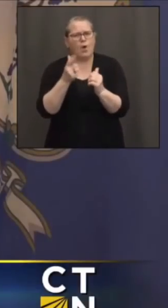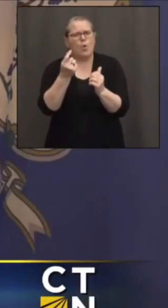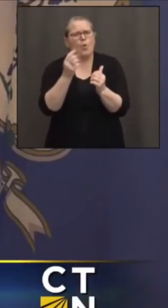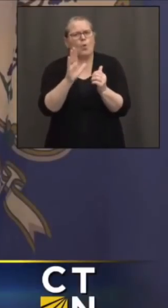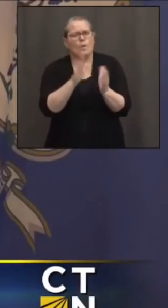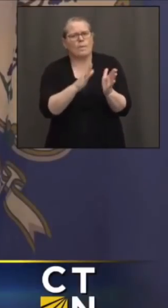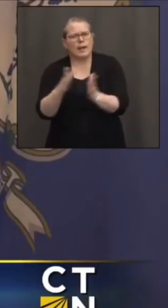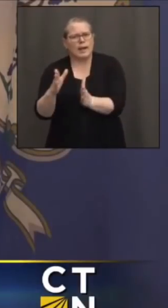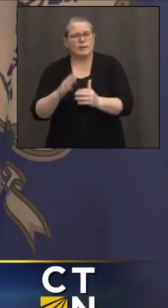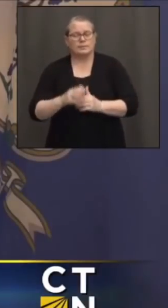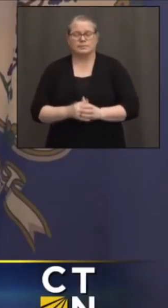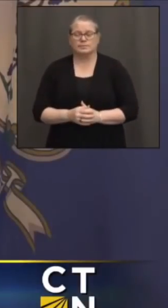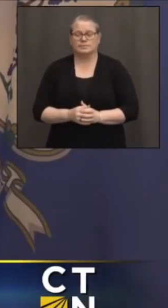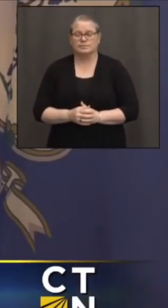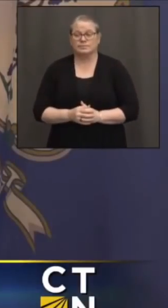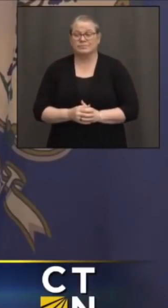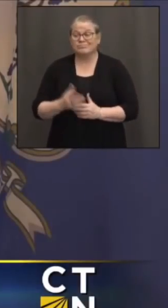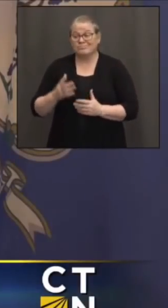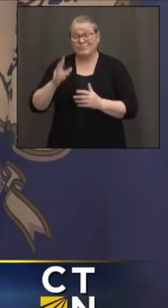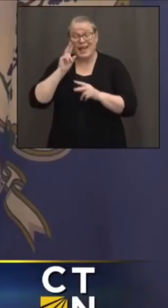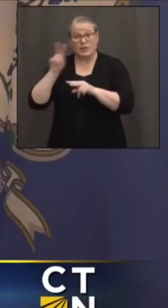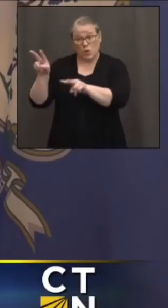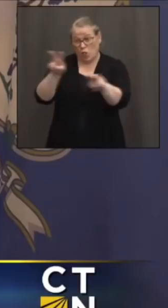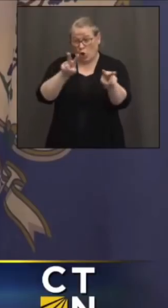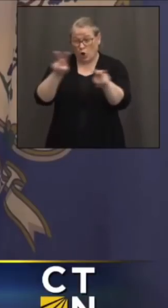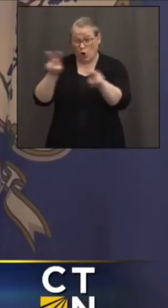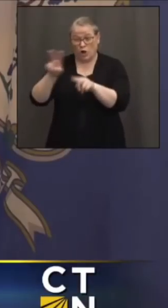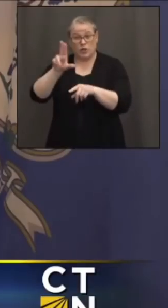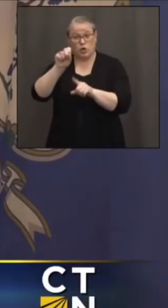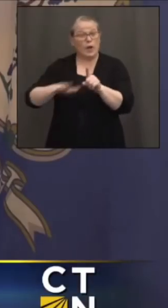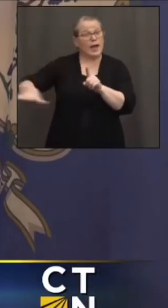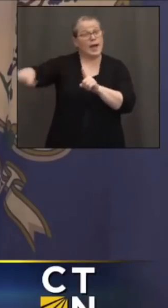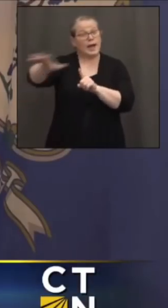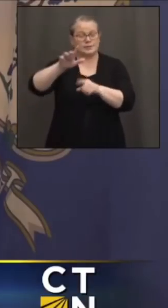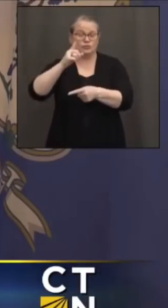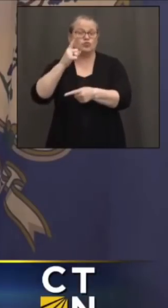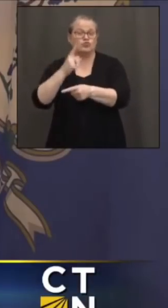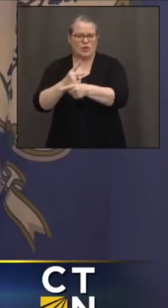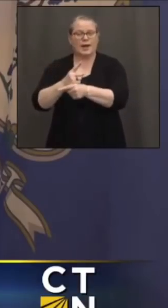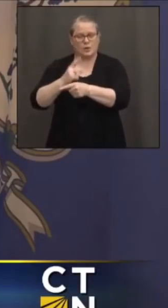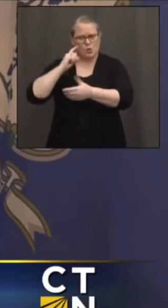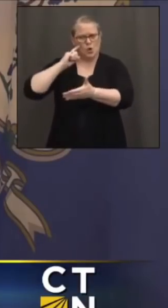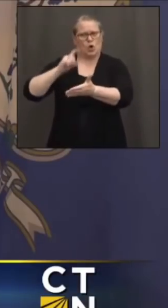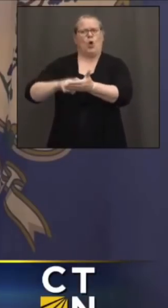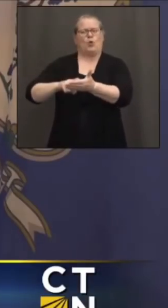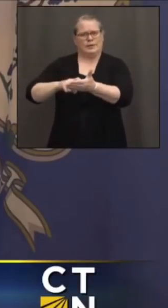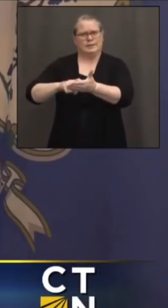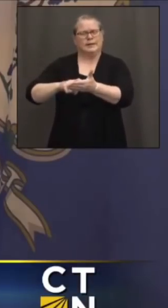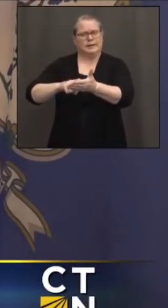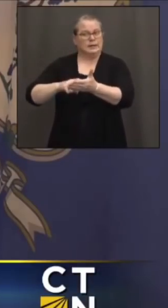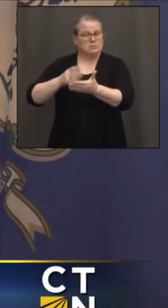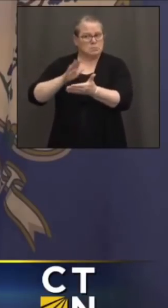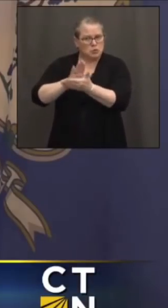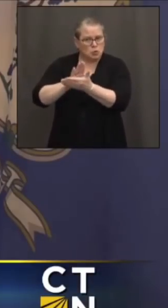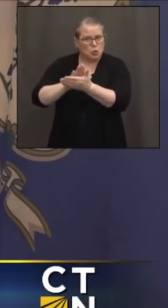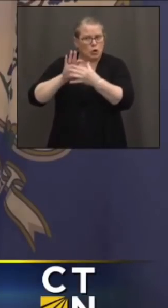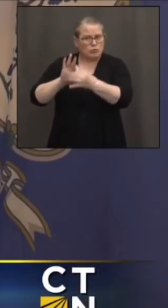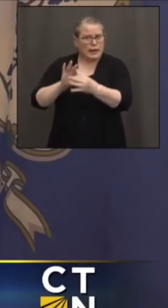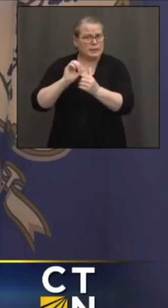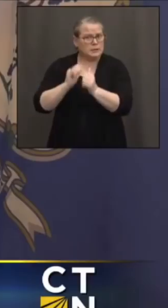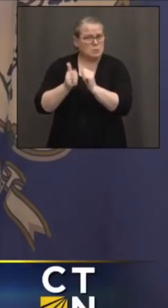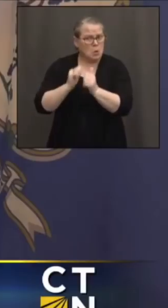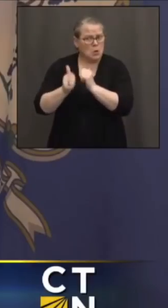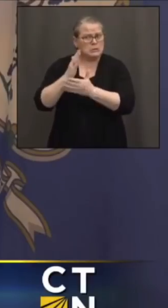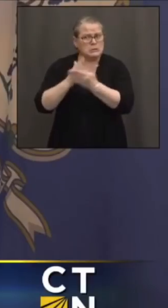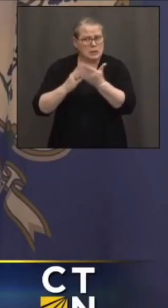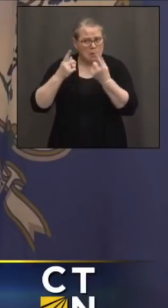rest of the country, you're right, Matt, we've seen school-related sports have been a source of some